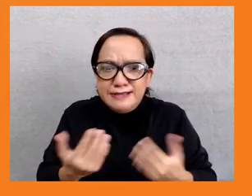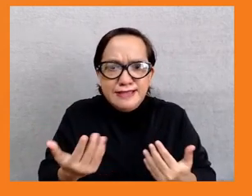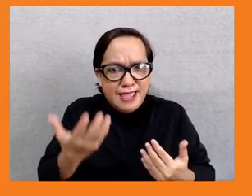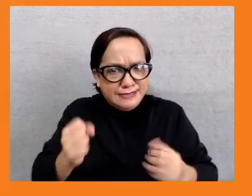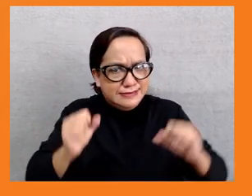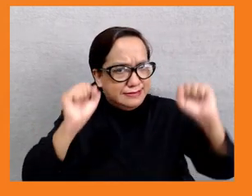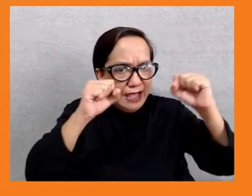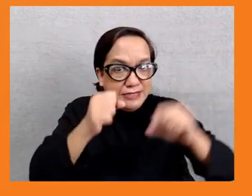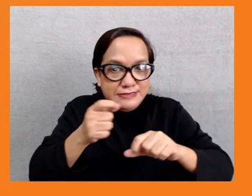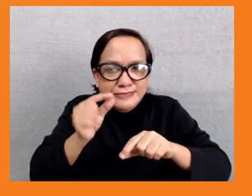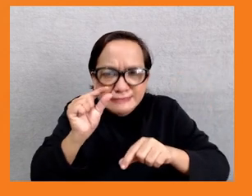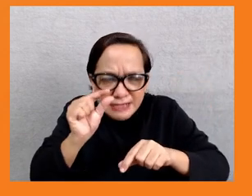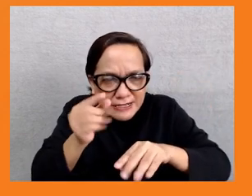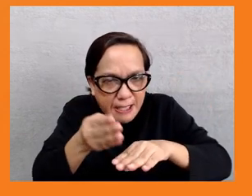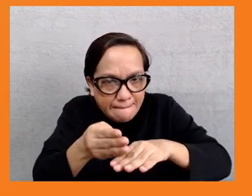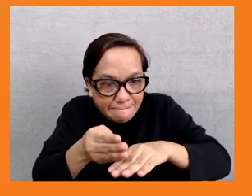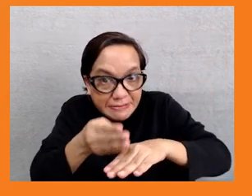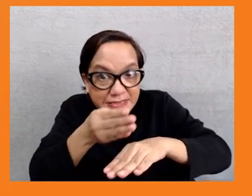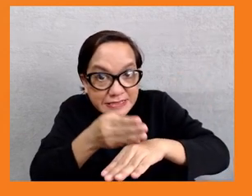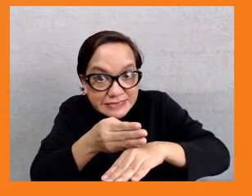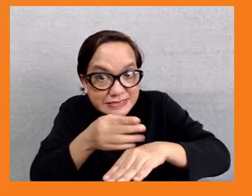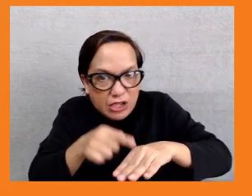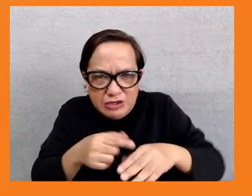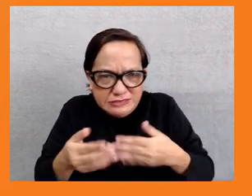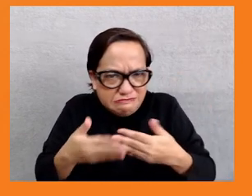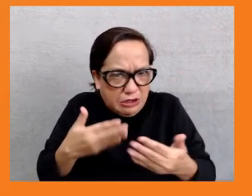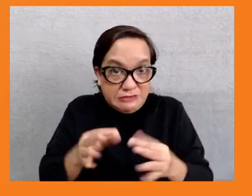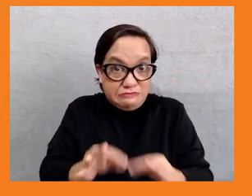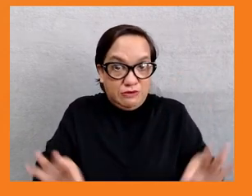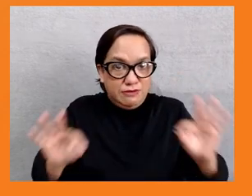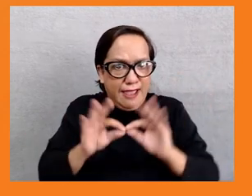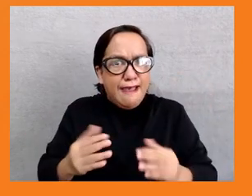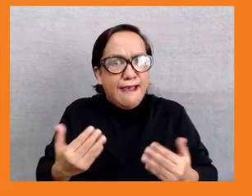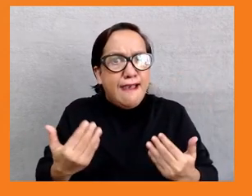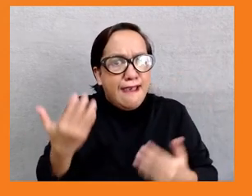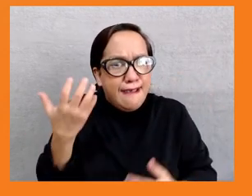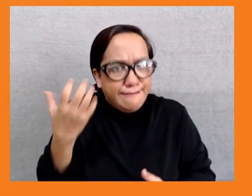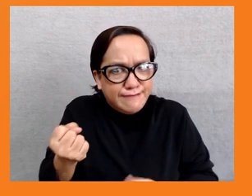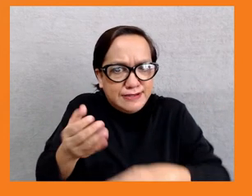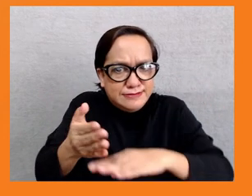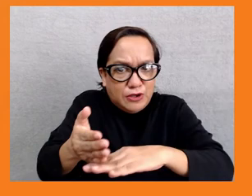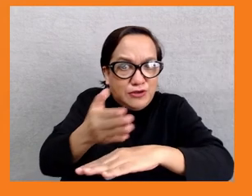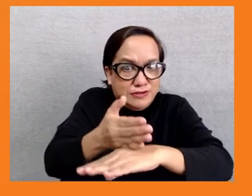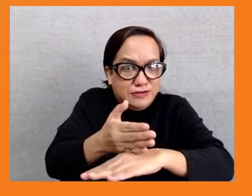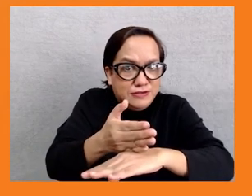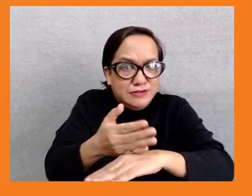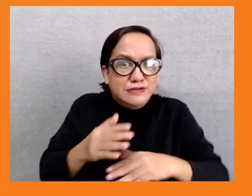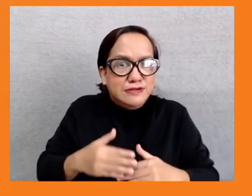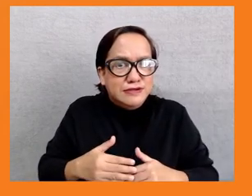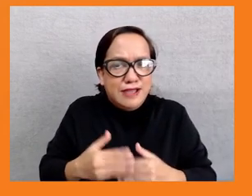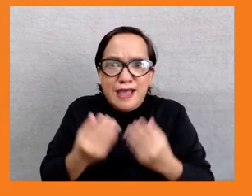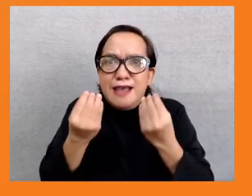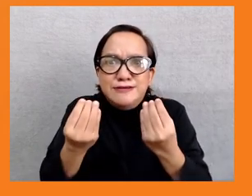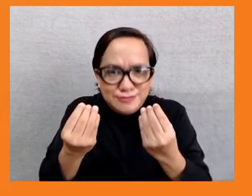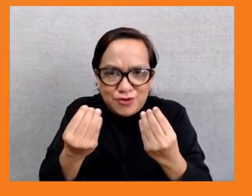context where we are really making strong development achievements in the region. Next slide, please. So in my